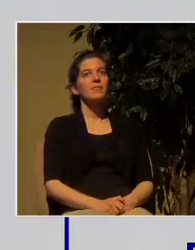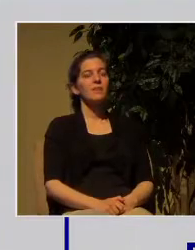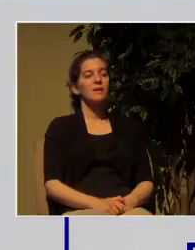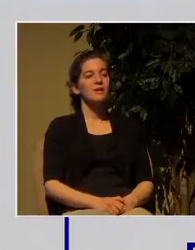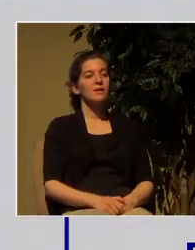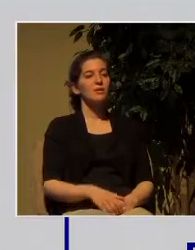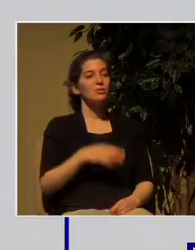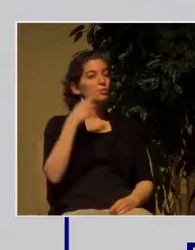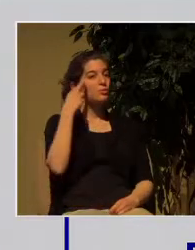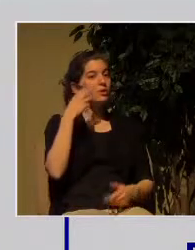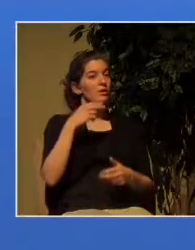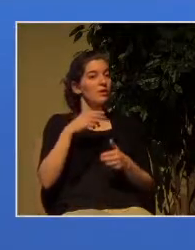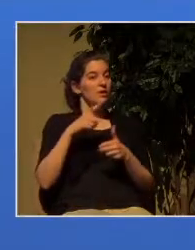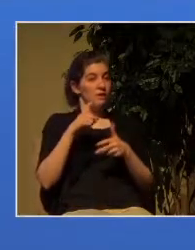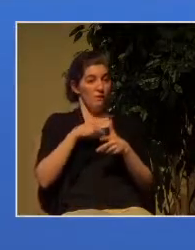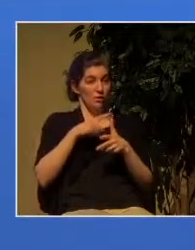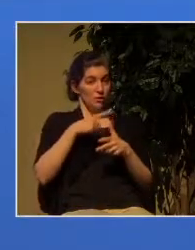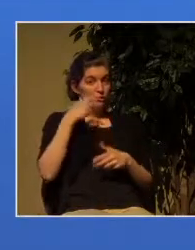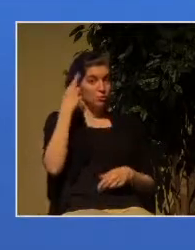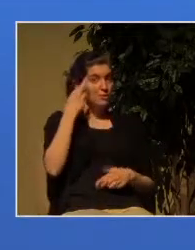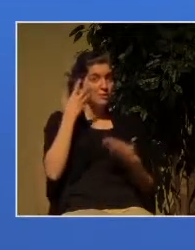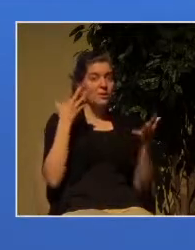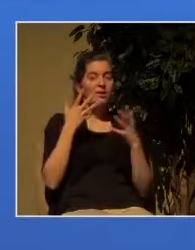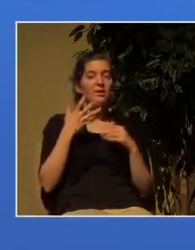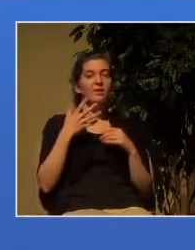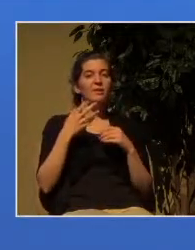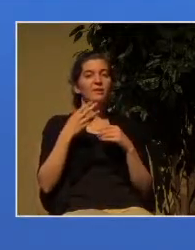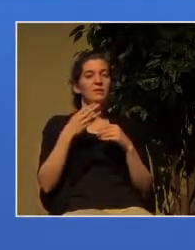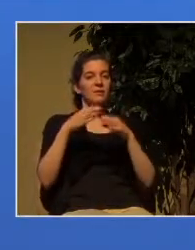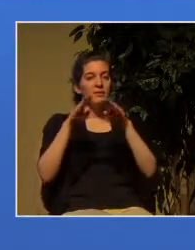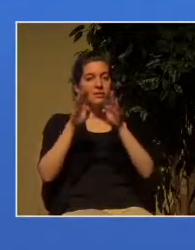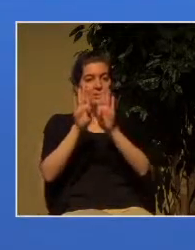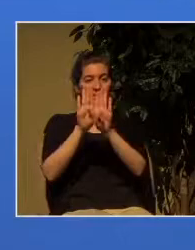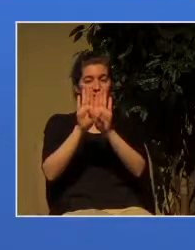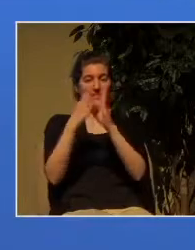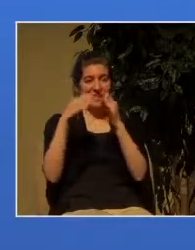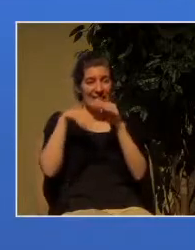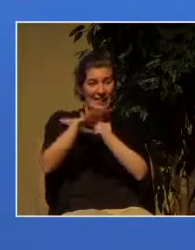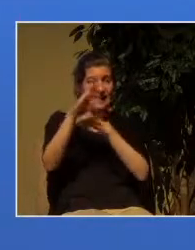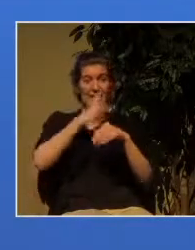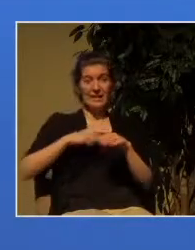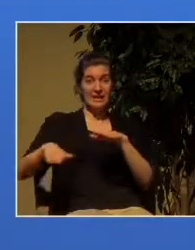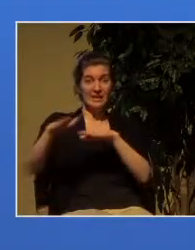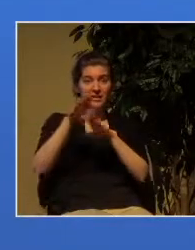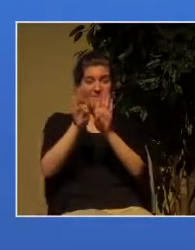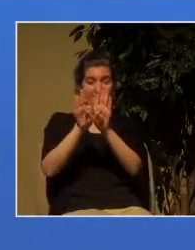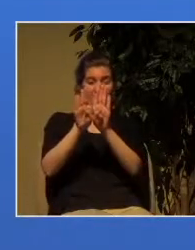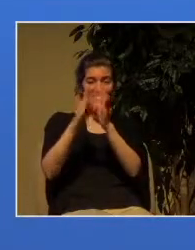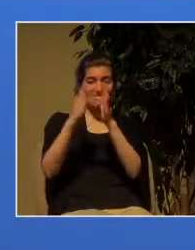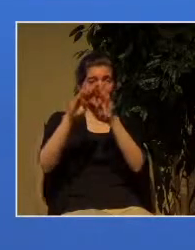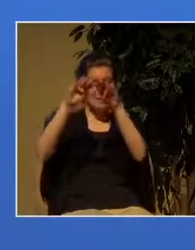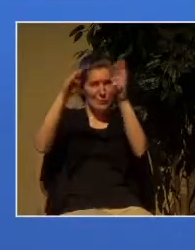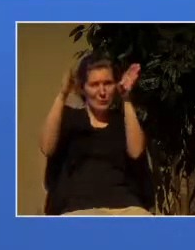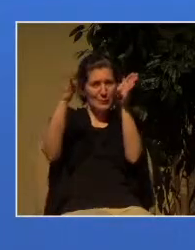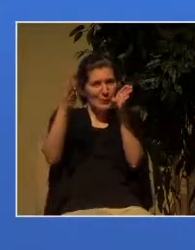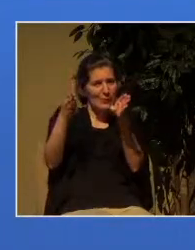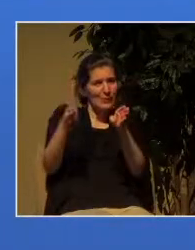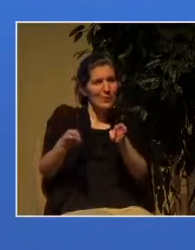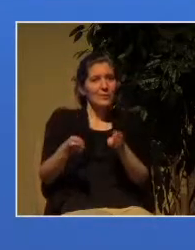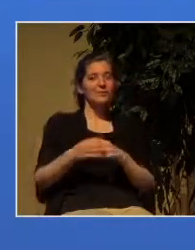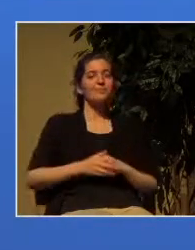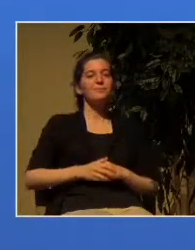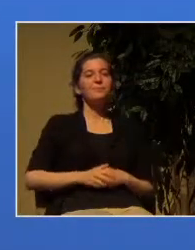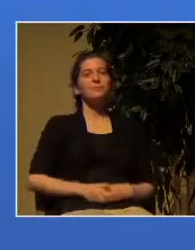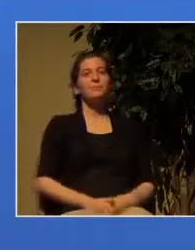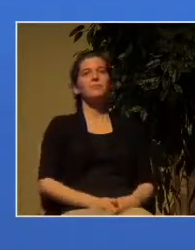and the verse that we reference is Matthew 7 13 and 14 enter